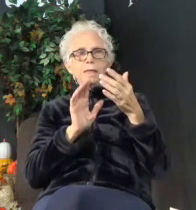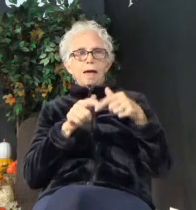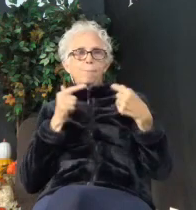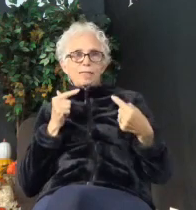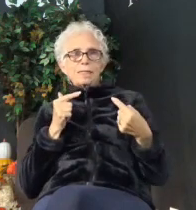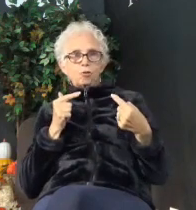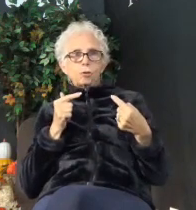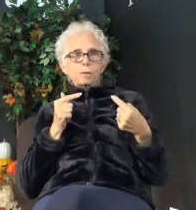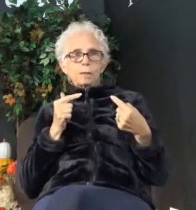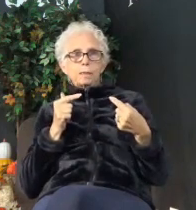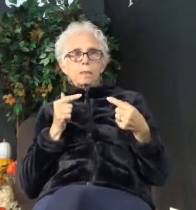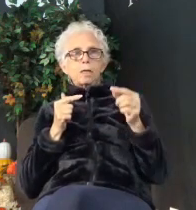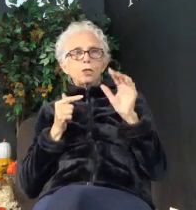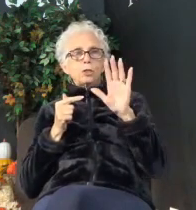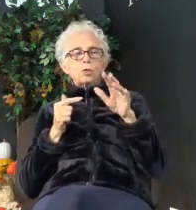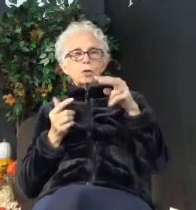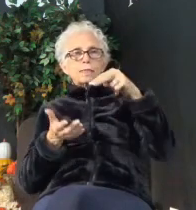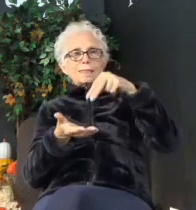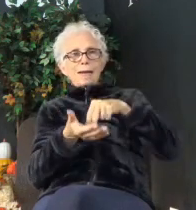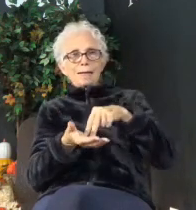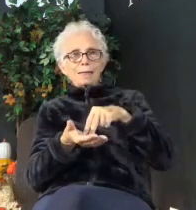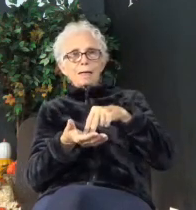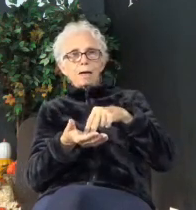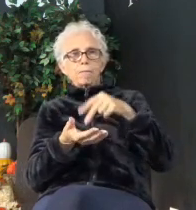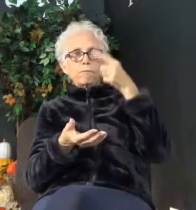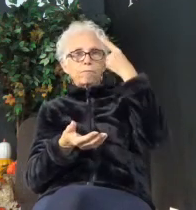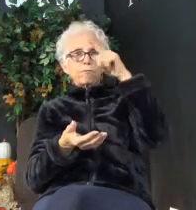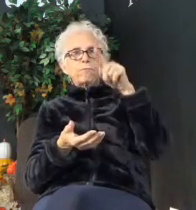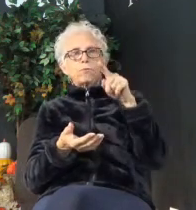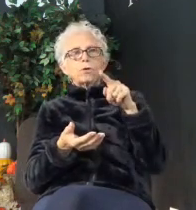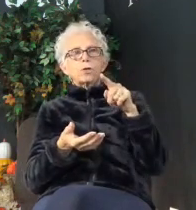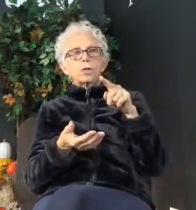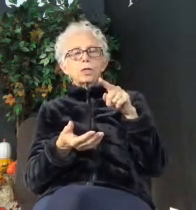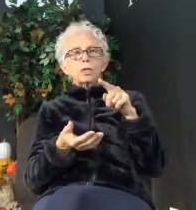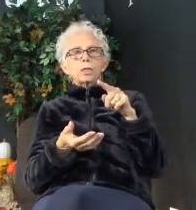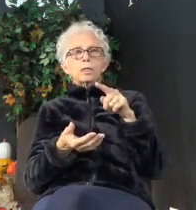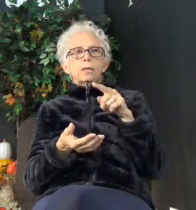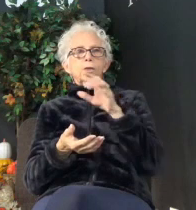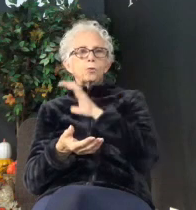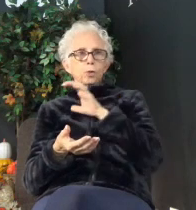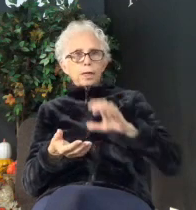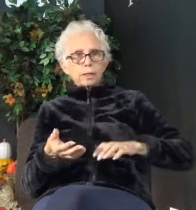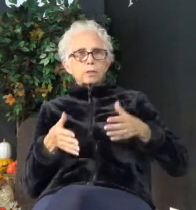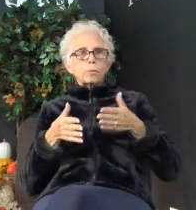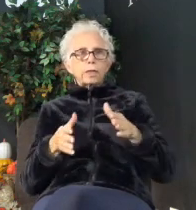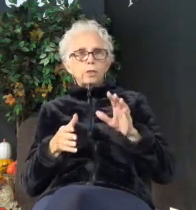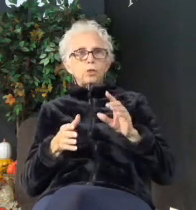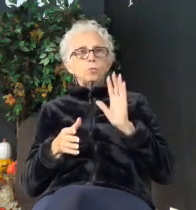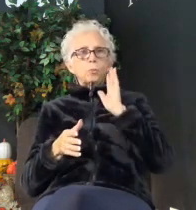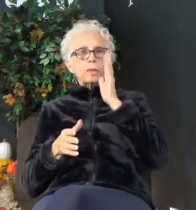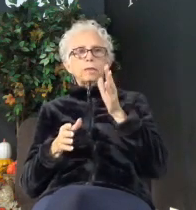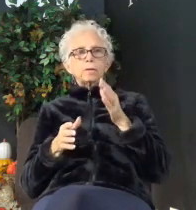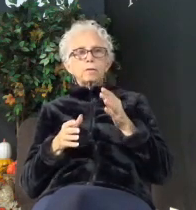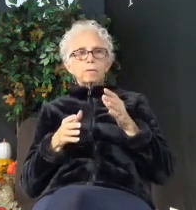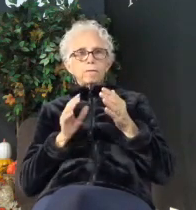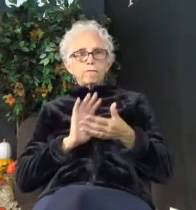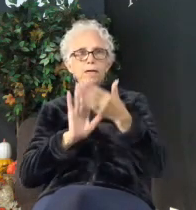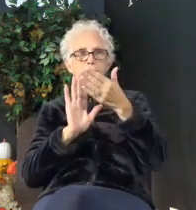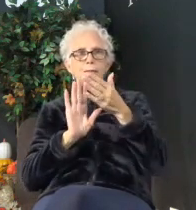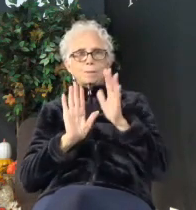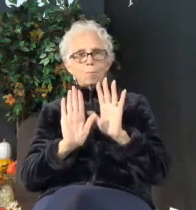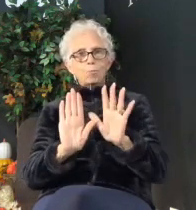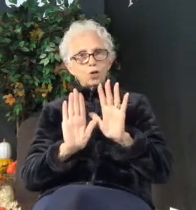You're standing up for a standard of Christ, and you're going to face pushback. What a reminder to us.